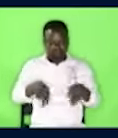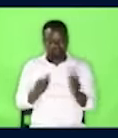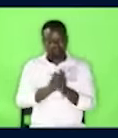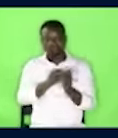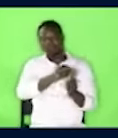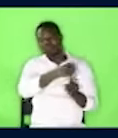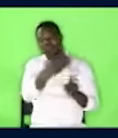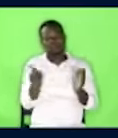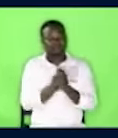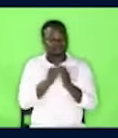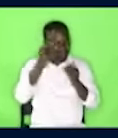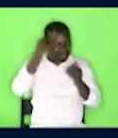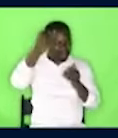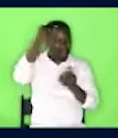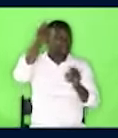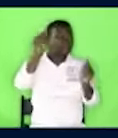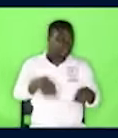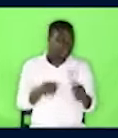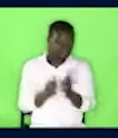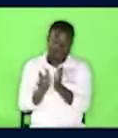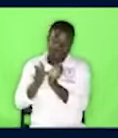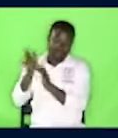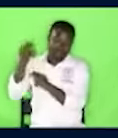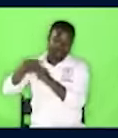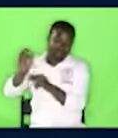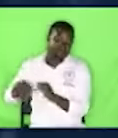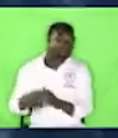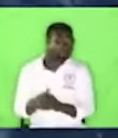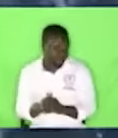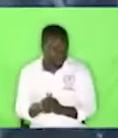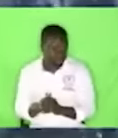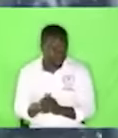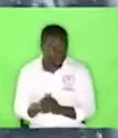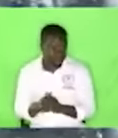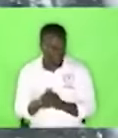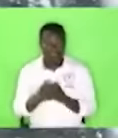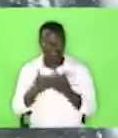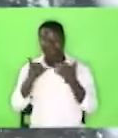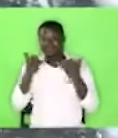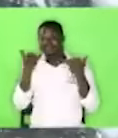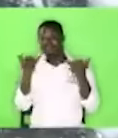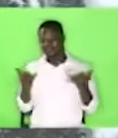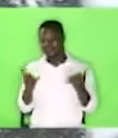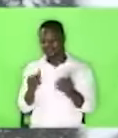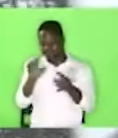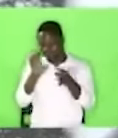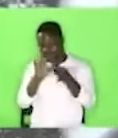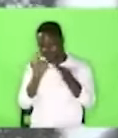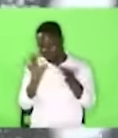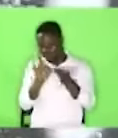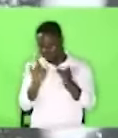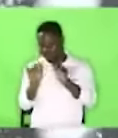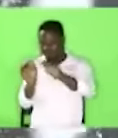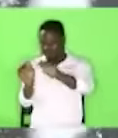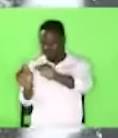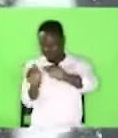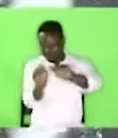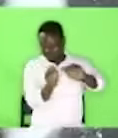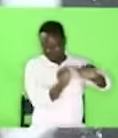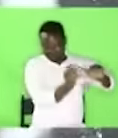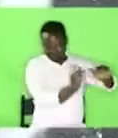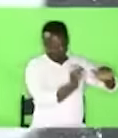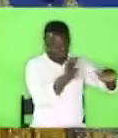can be imagined that is a name. Now hold on that hold on to that in your spirit.